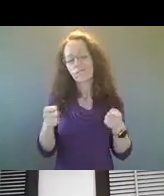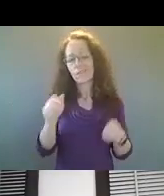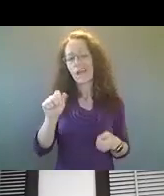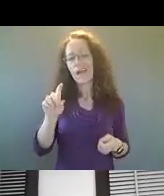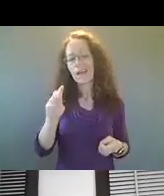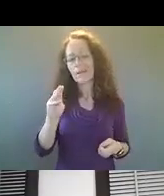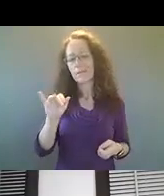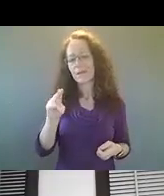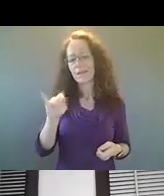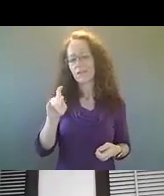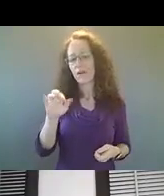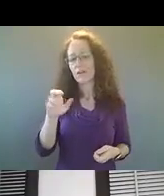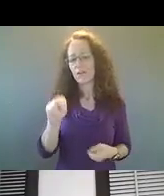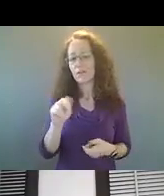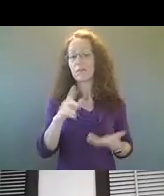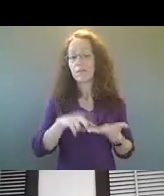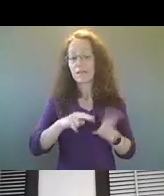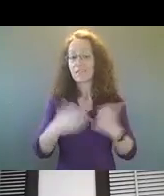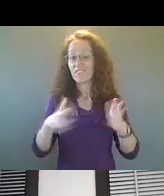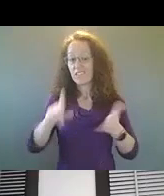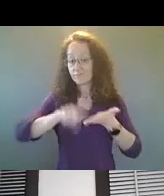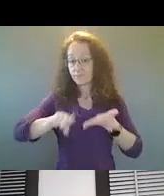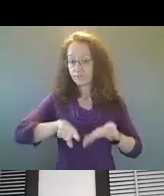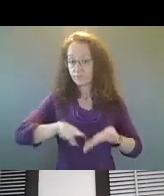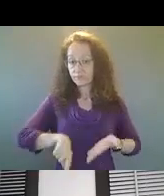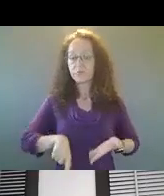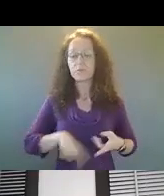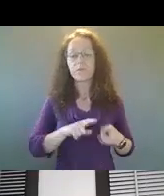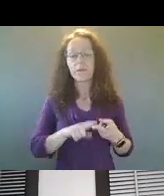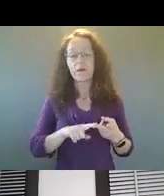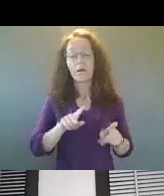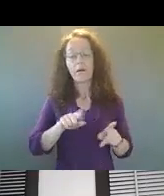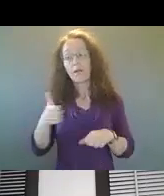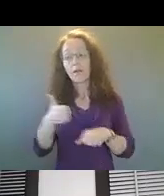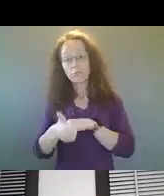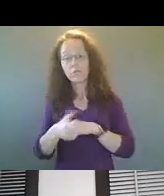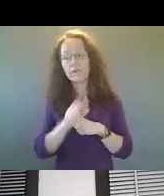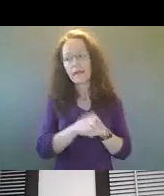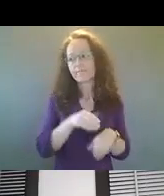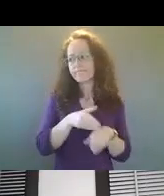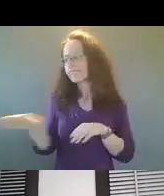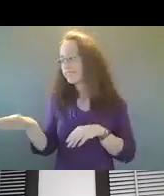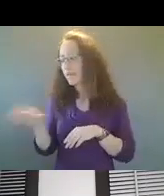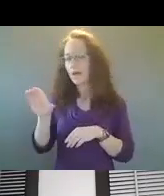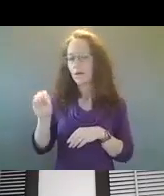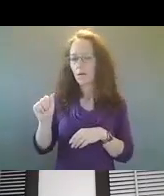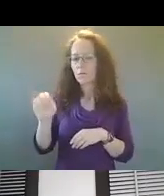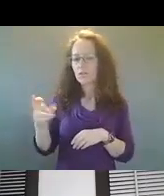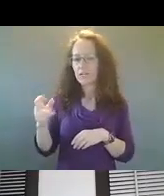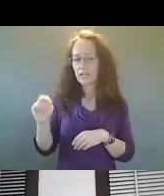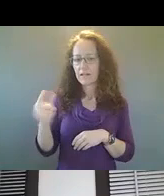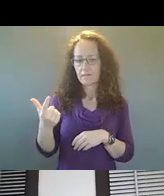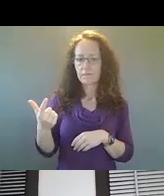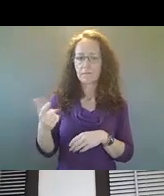gone to investigation. Um, there are also allegations that can go to coaching and, uh, these coaching, um,